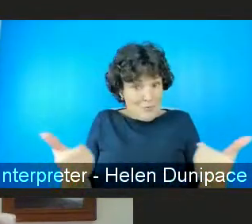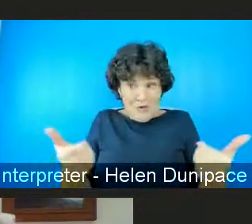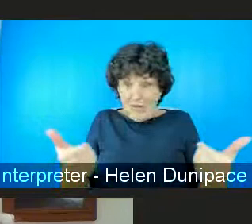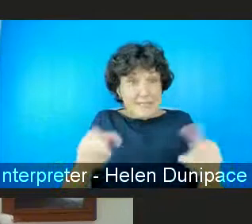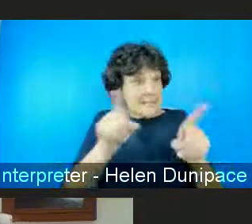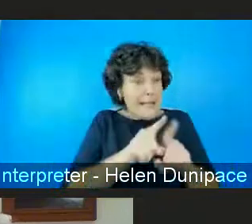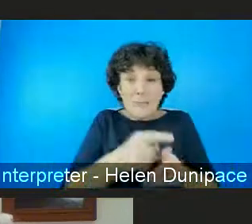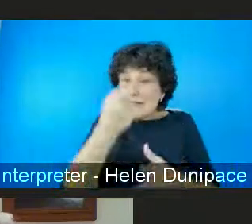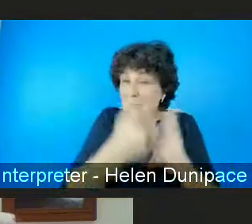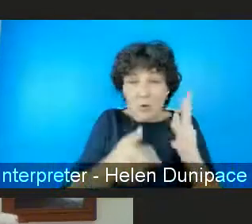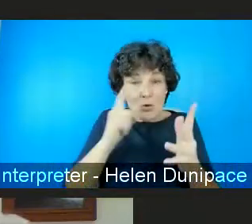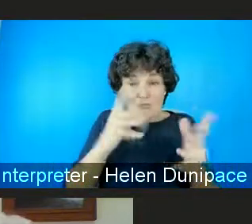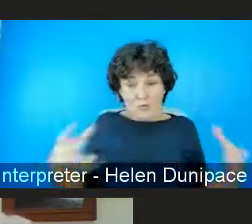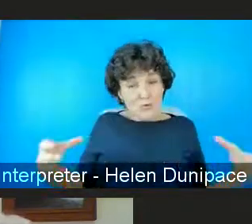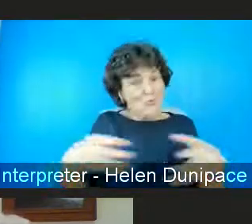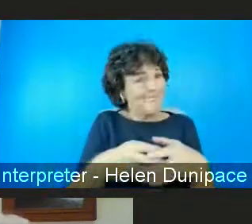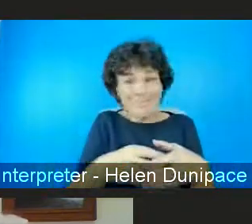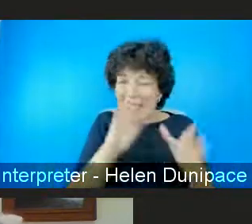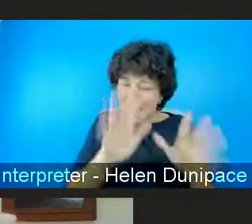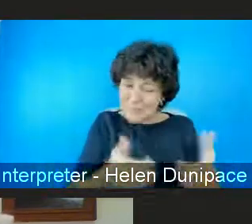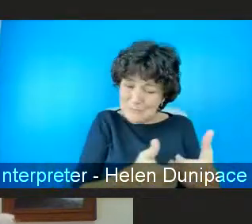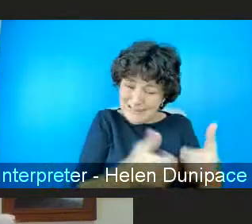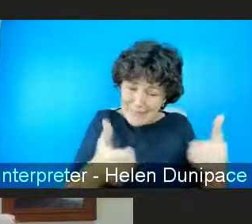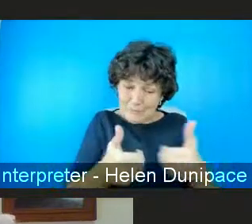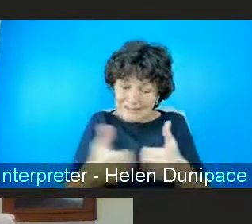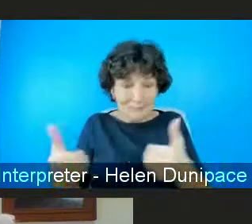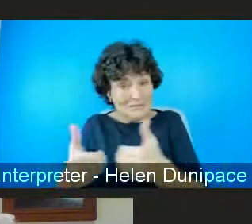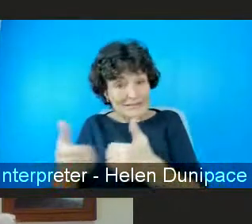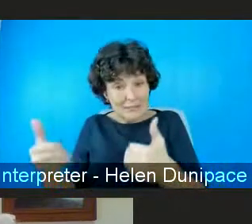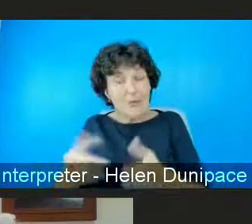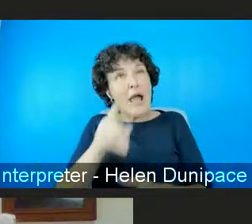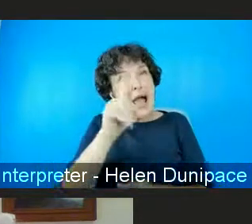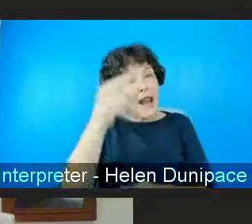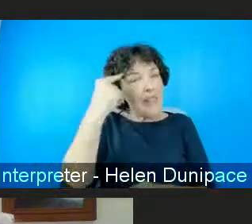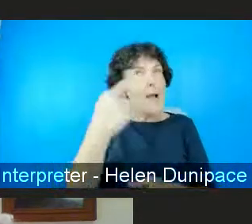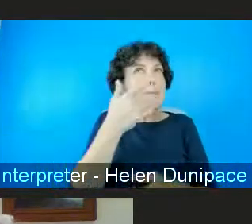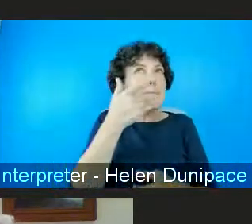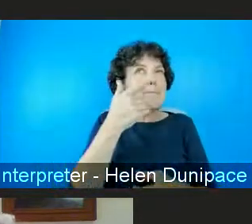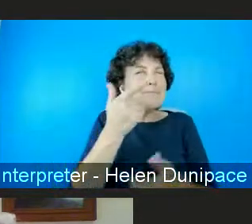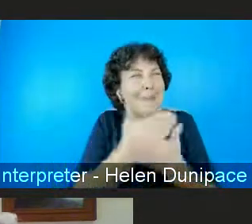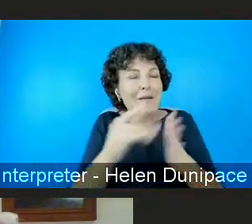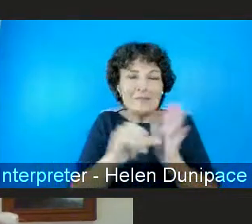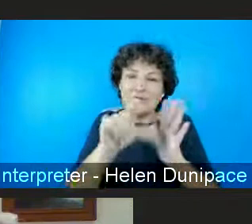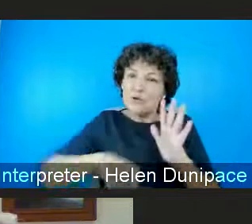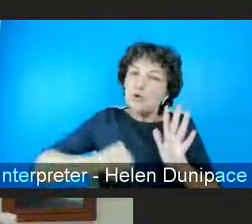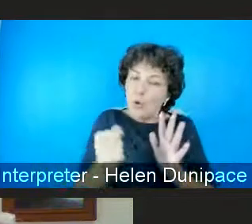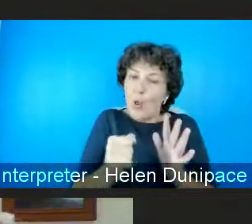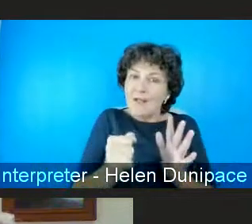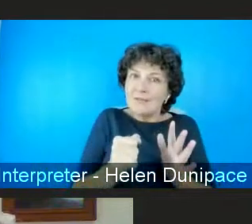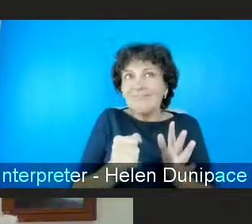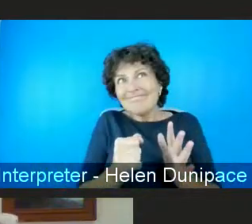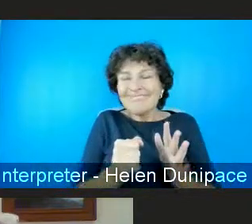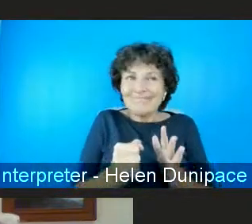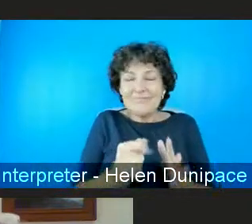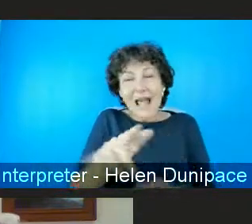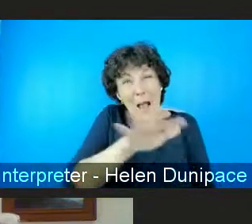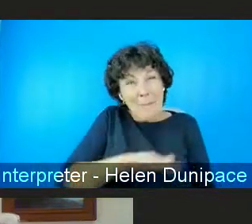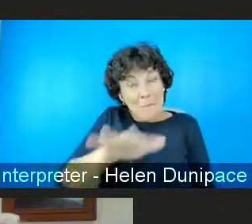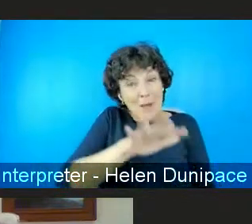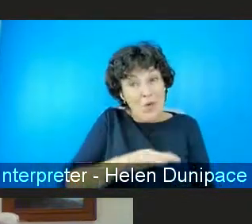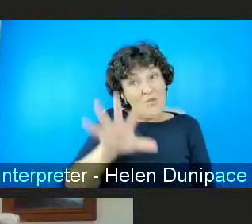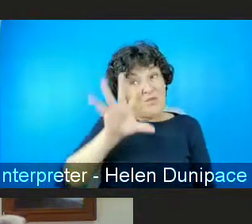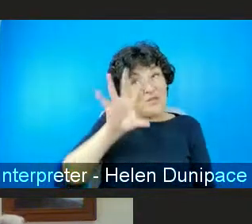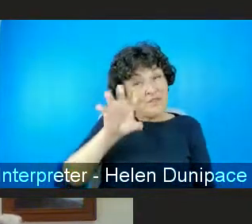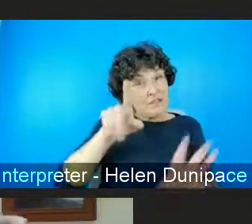order and part of the difficulty we have in scotland and to talk about our policy landscape is that about 15 years